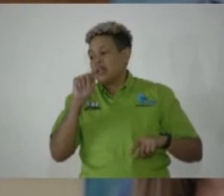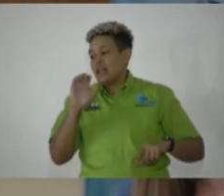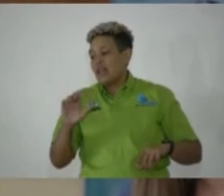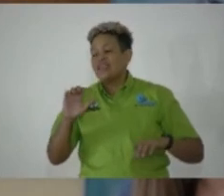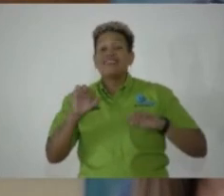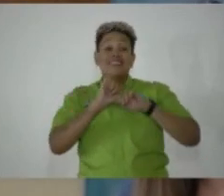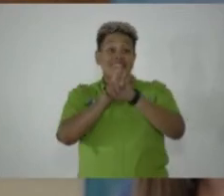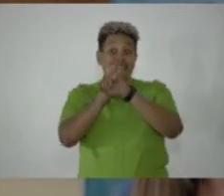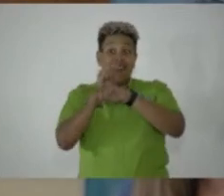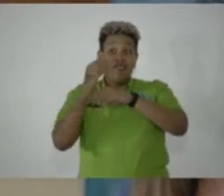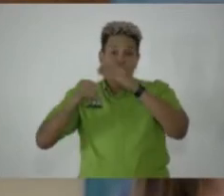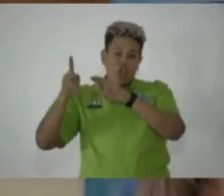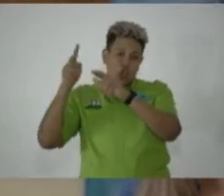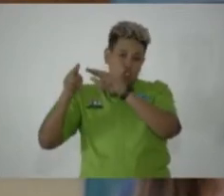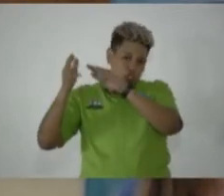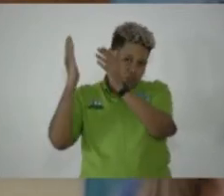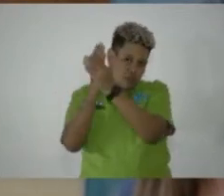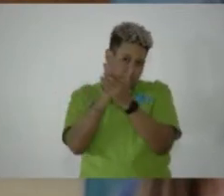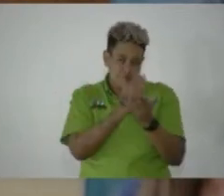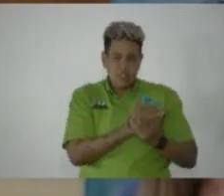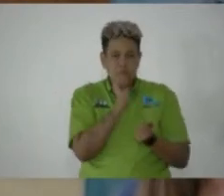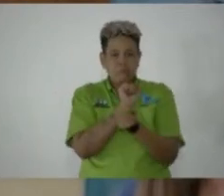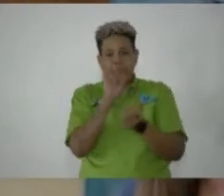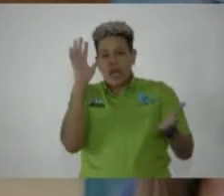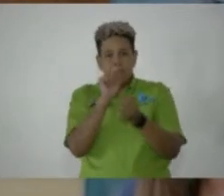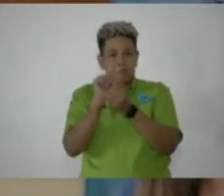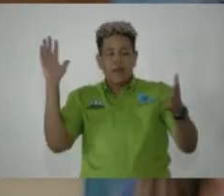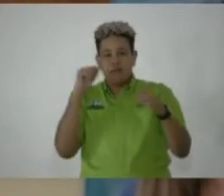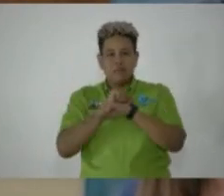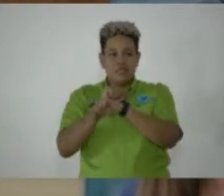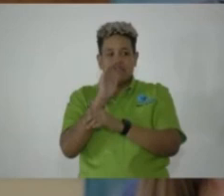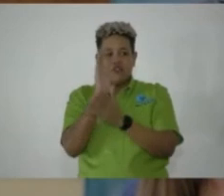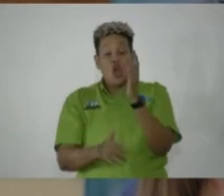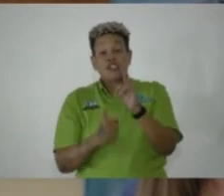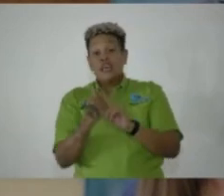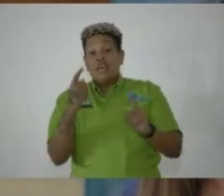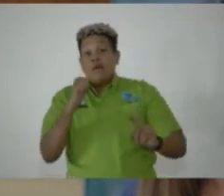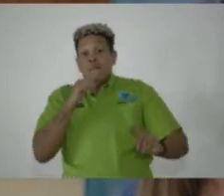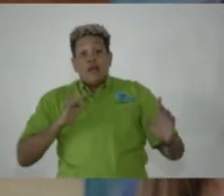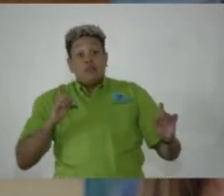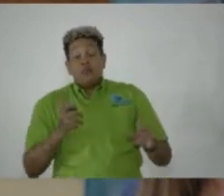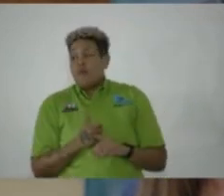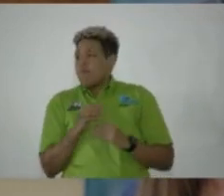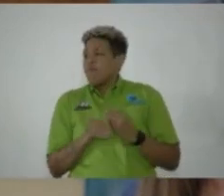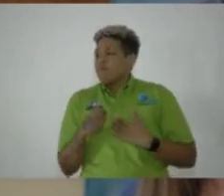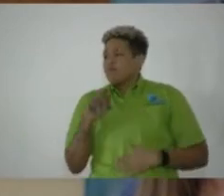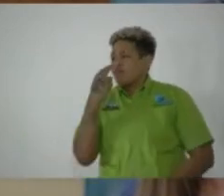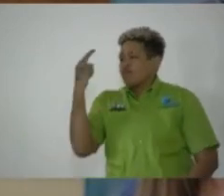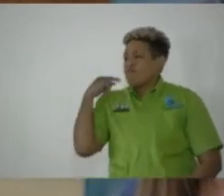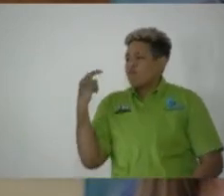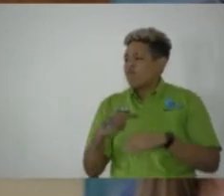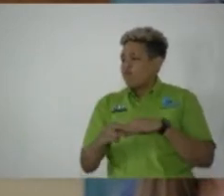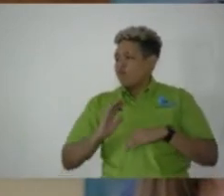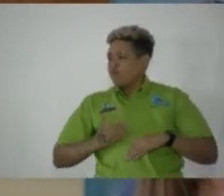Africans and racialized chattel enslavement. Madam Speaker, I refer to our